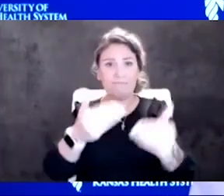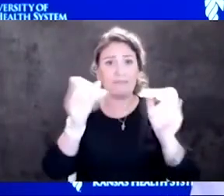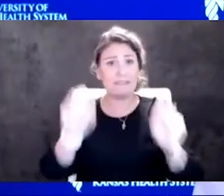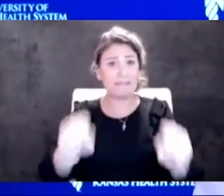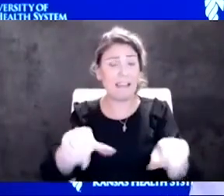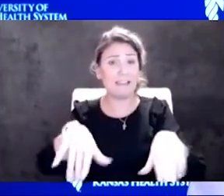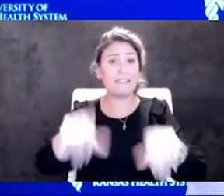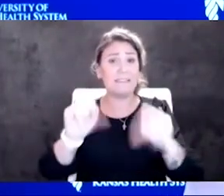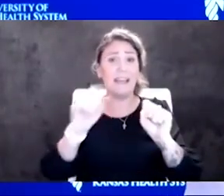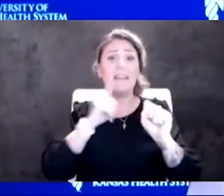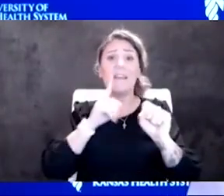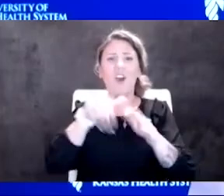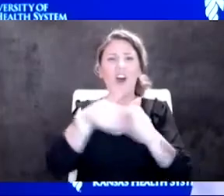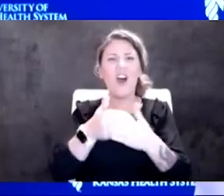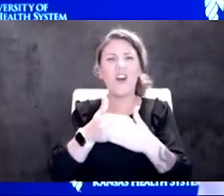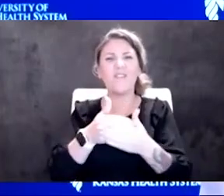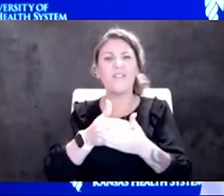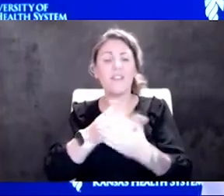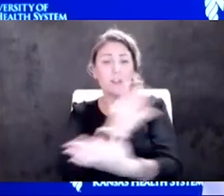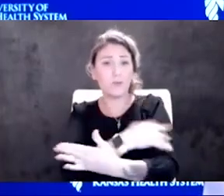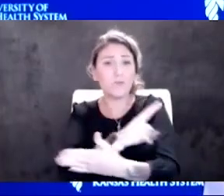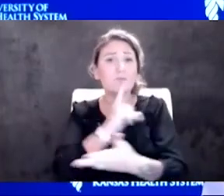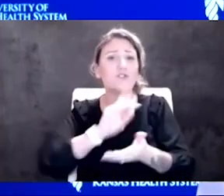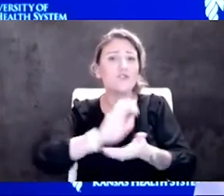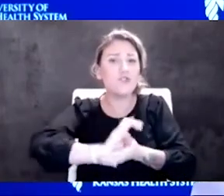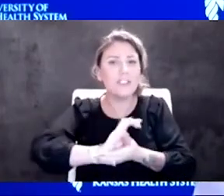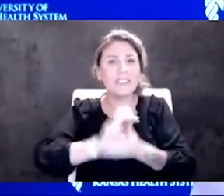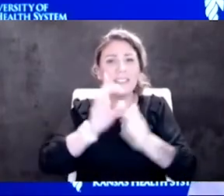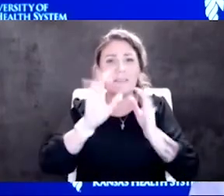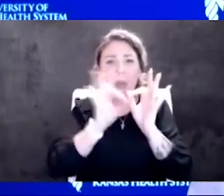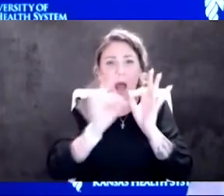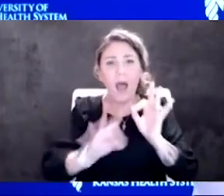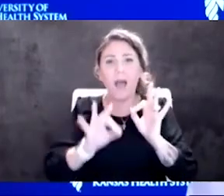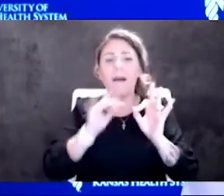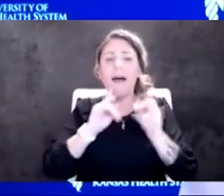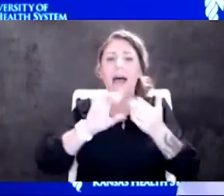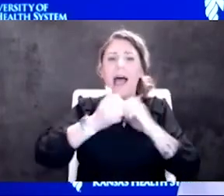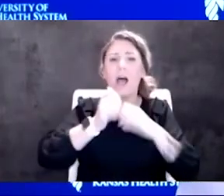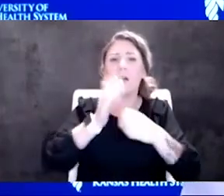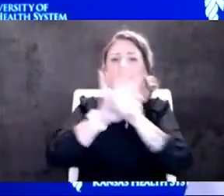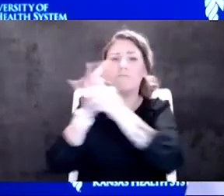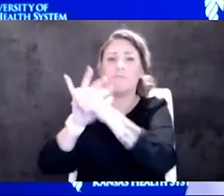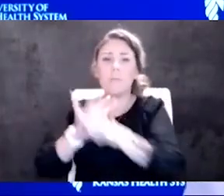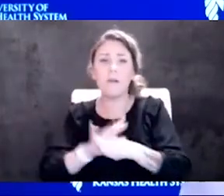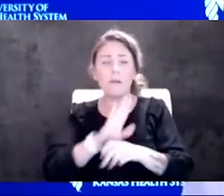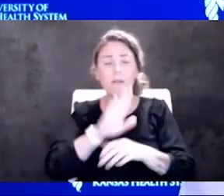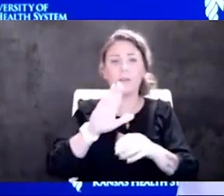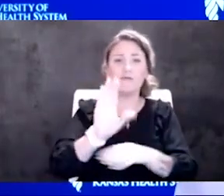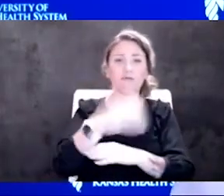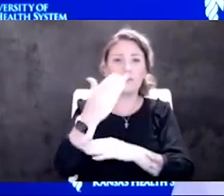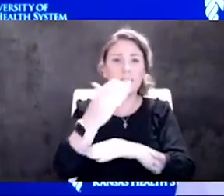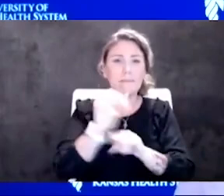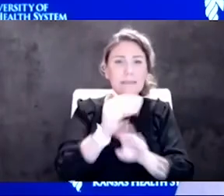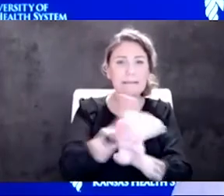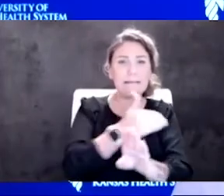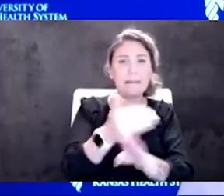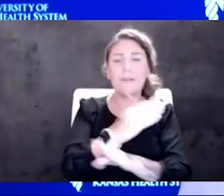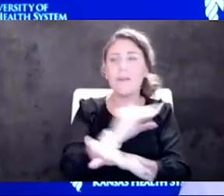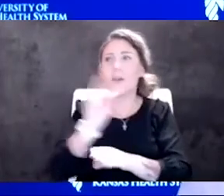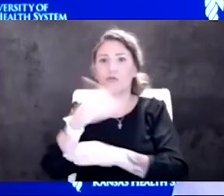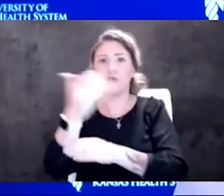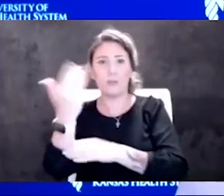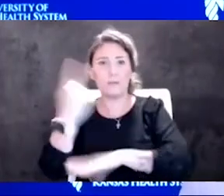cheese that you can take. Number one, if you know you're going to be getting together with people, say Christmas Eve and Christmas Day, you're about 10 days out now. So I would really try to